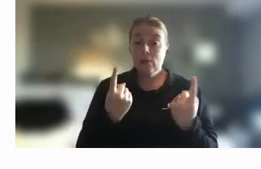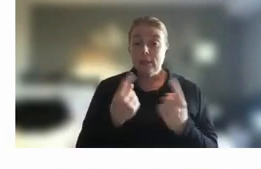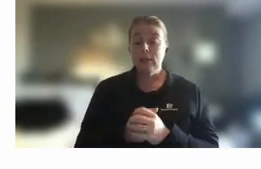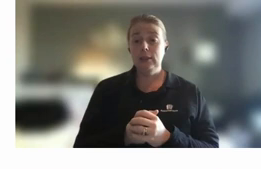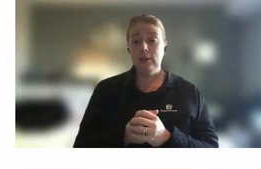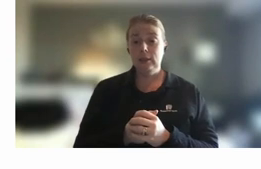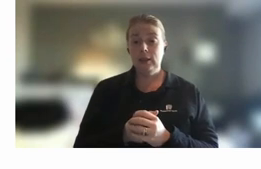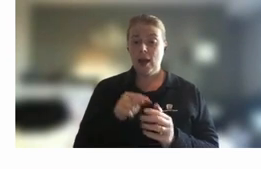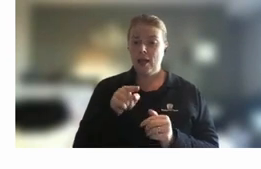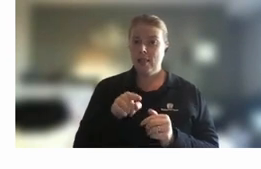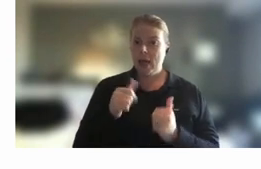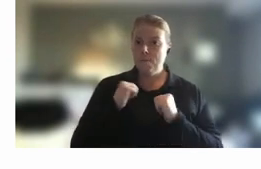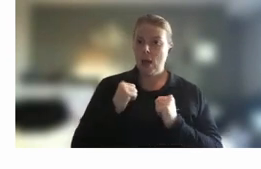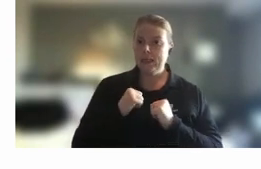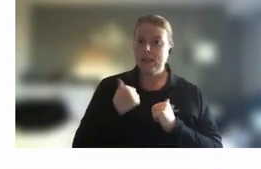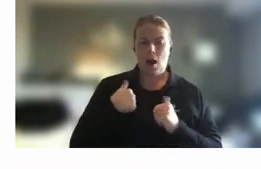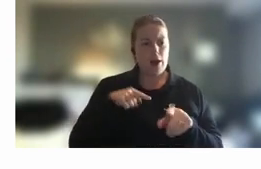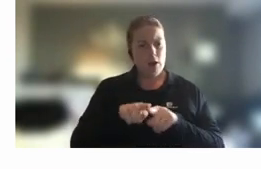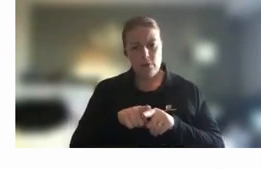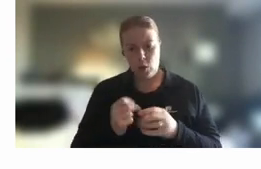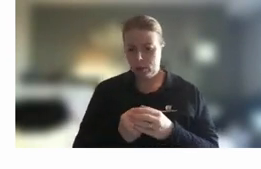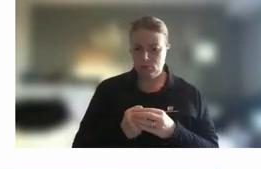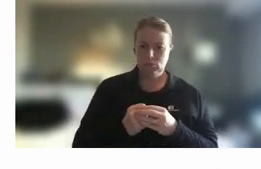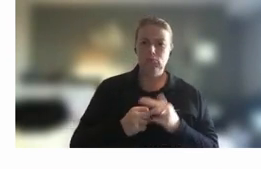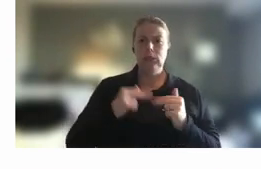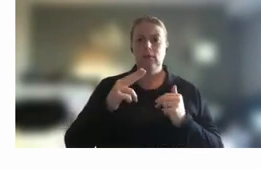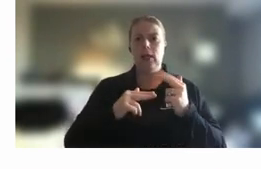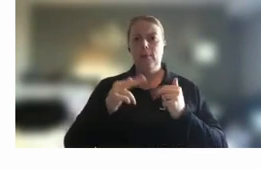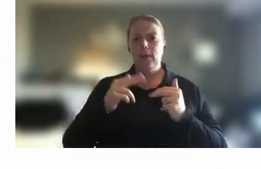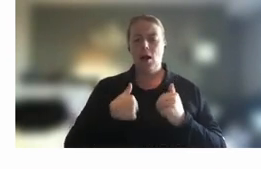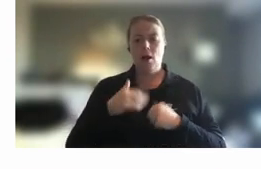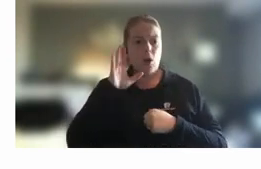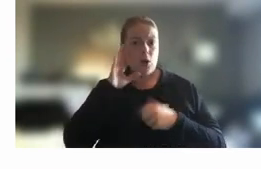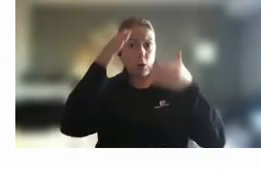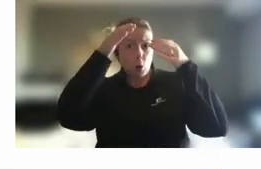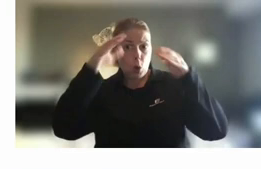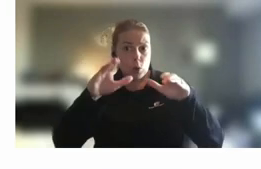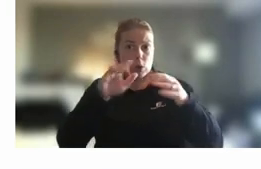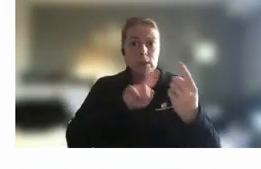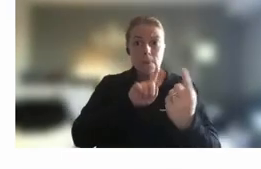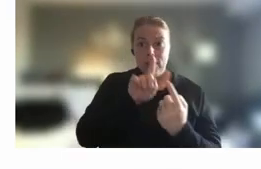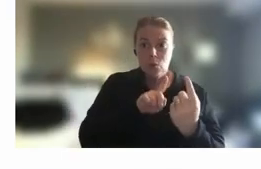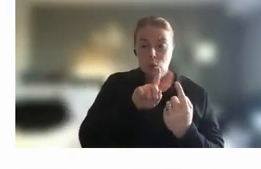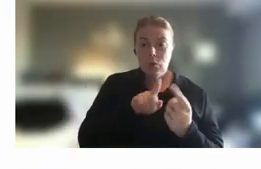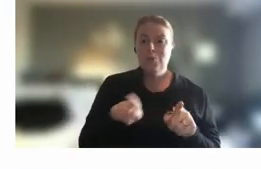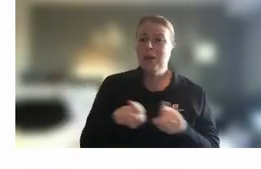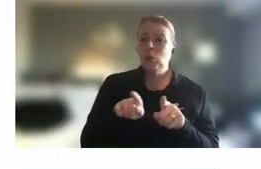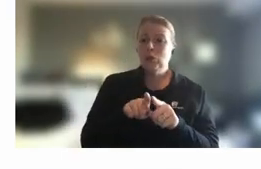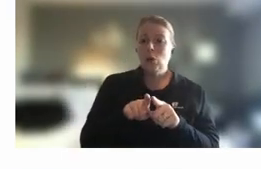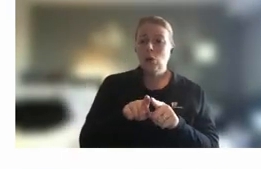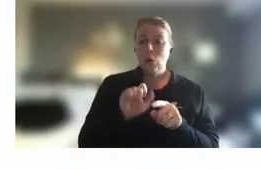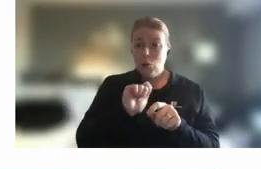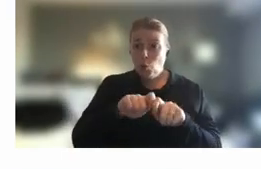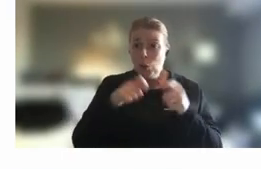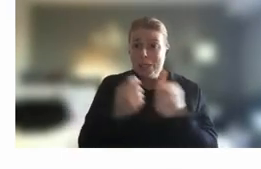that I have learned and grown from significantly and I've heard from coaches and mentors um but as well as just discussing it with your own team